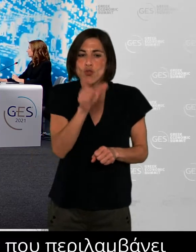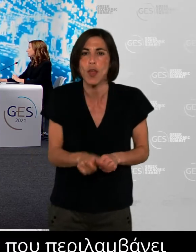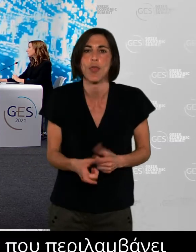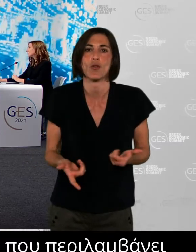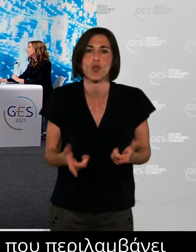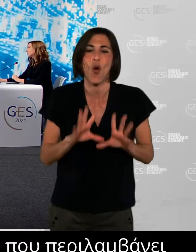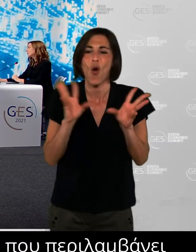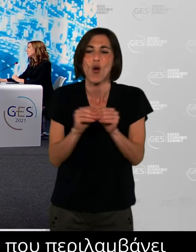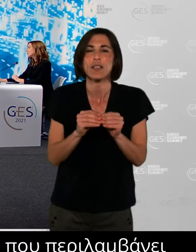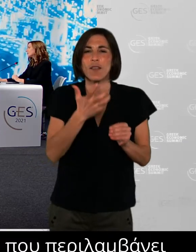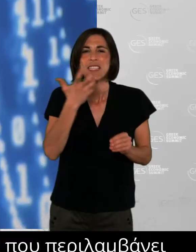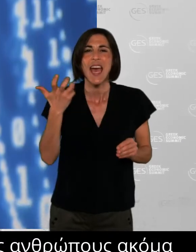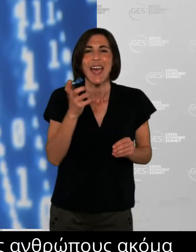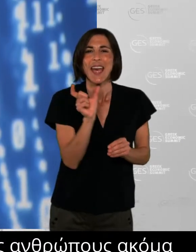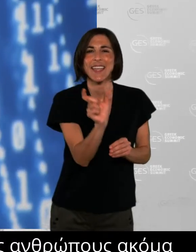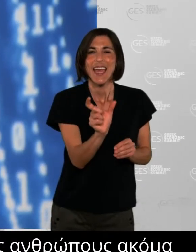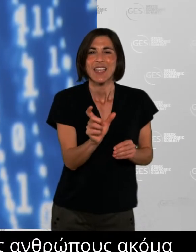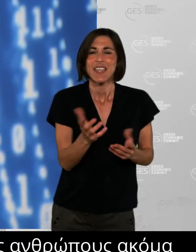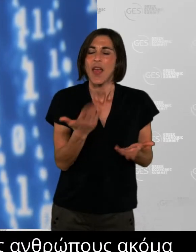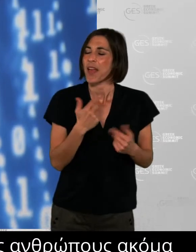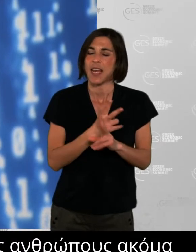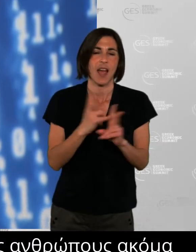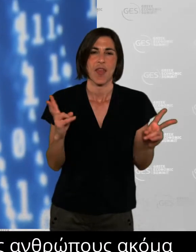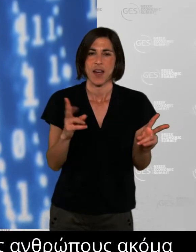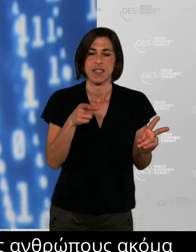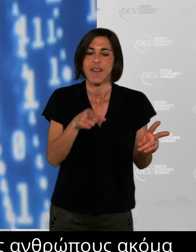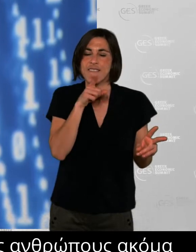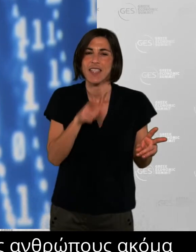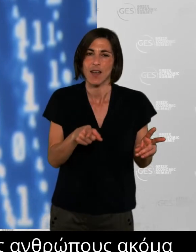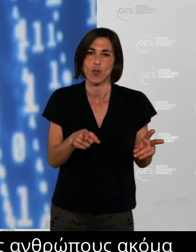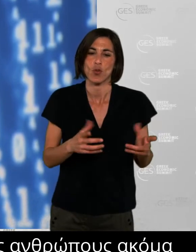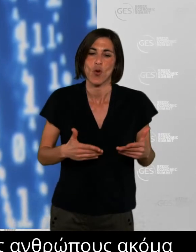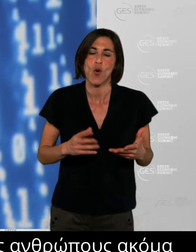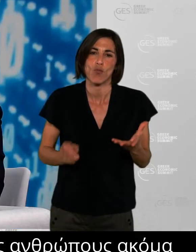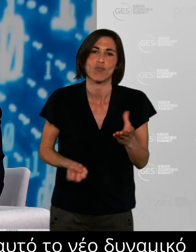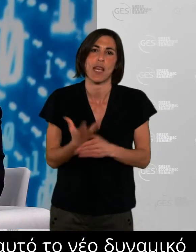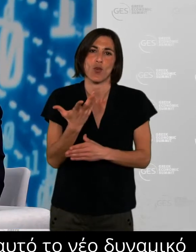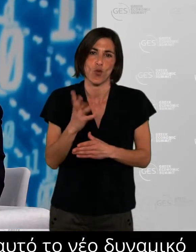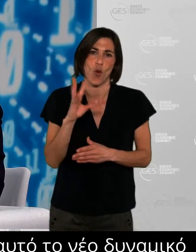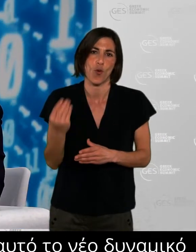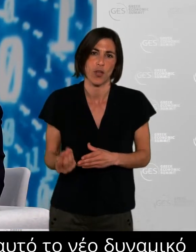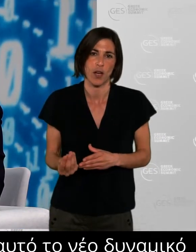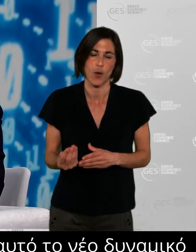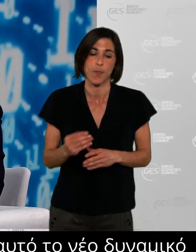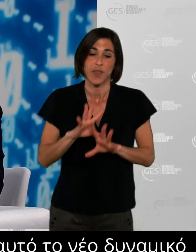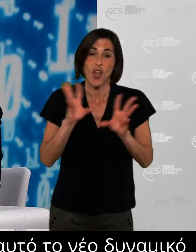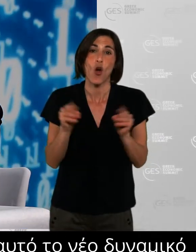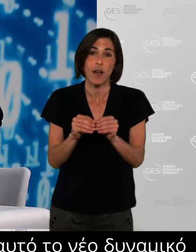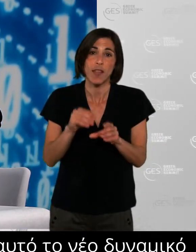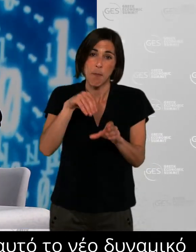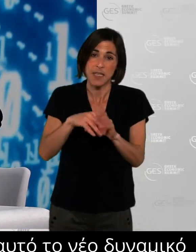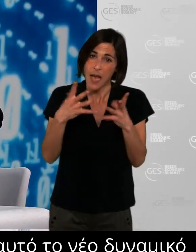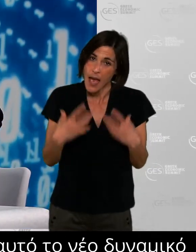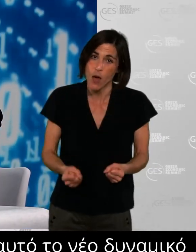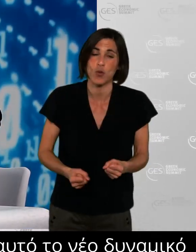of uh understand the human aspect of it so empathy around it kind of uh create clear boundaries around it yes that